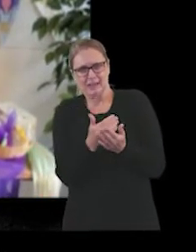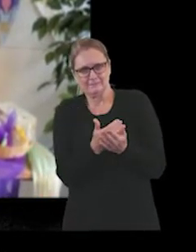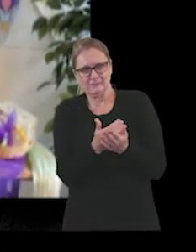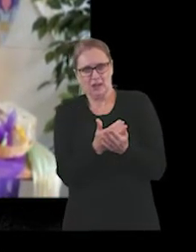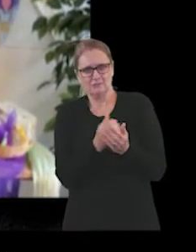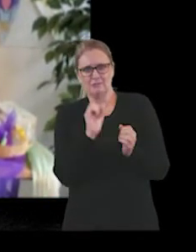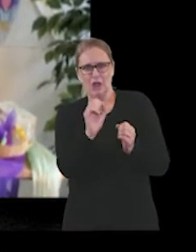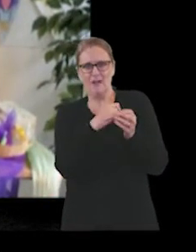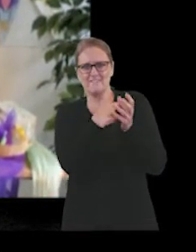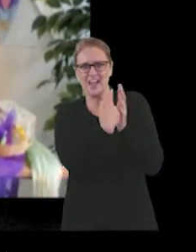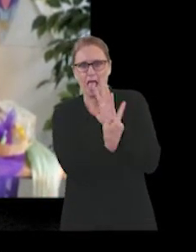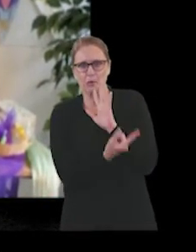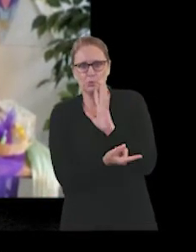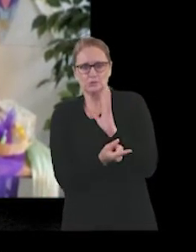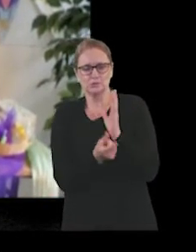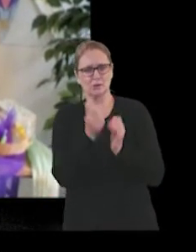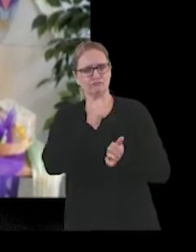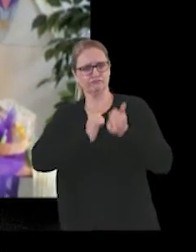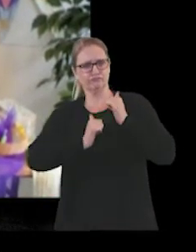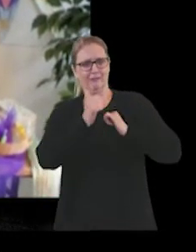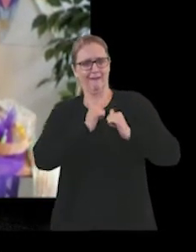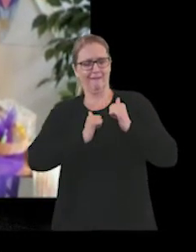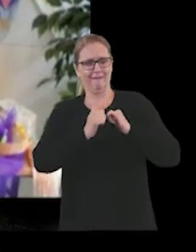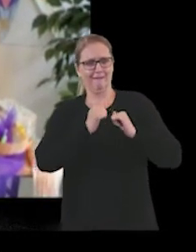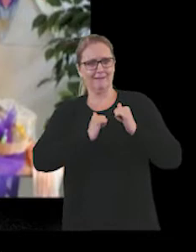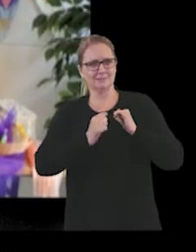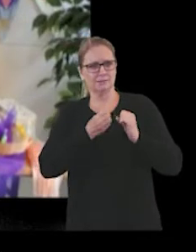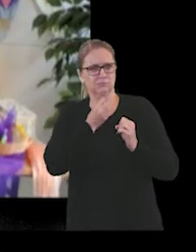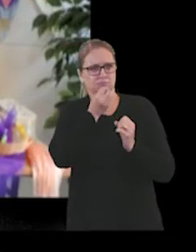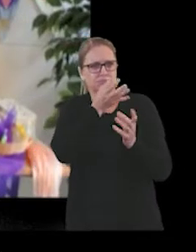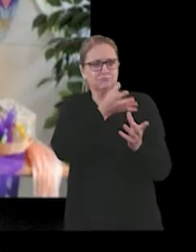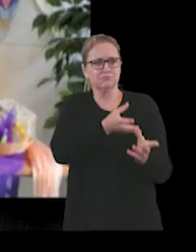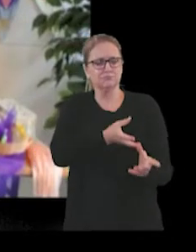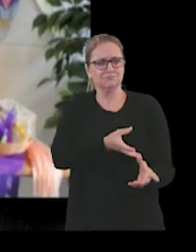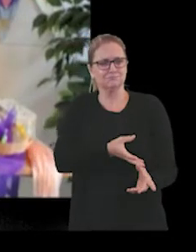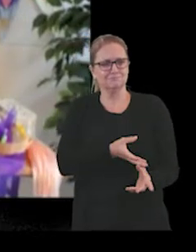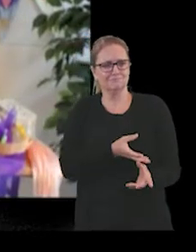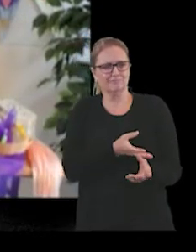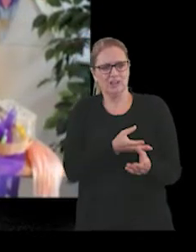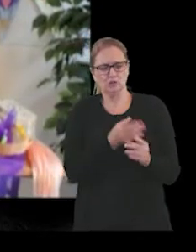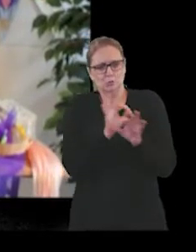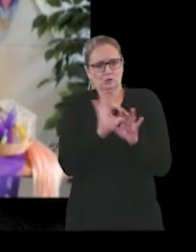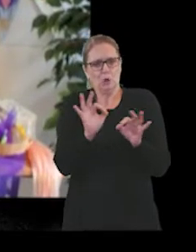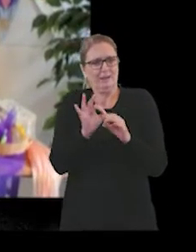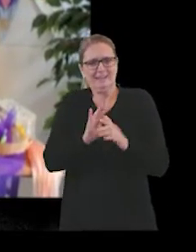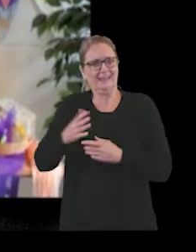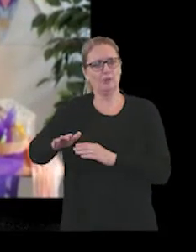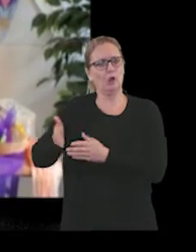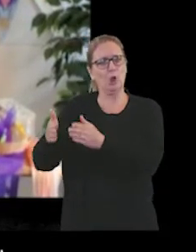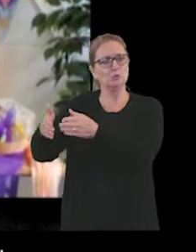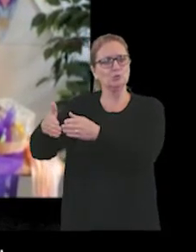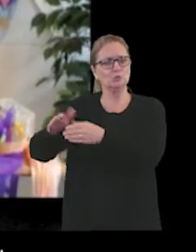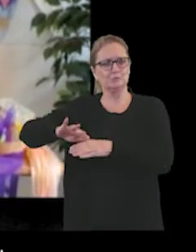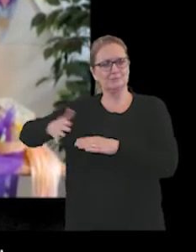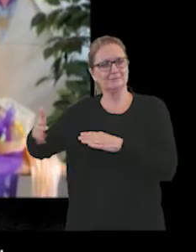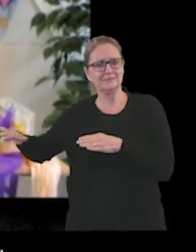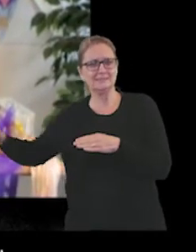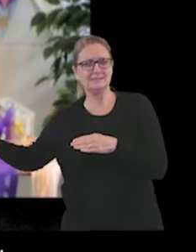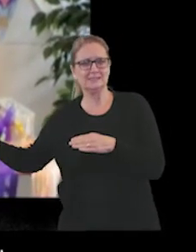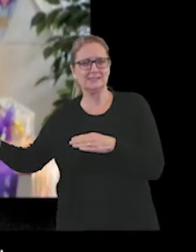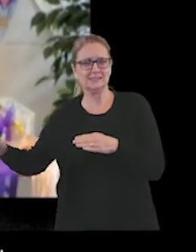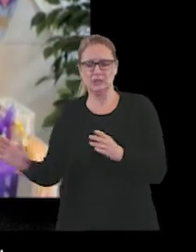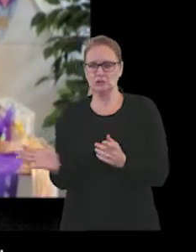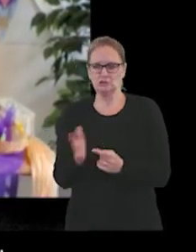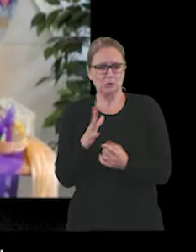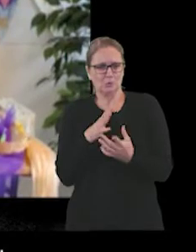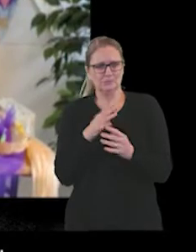out hiding. The coast was clear, although she was nowhere near the coast. She felt empathy for the girl who got